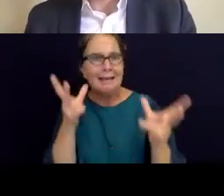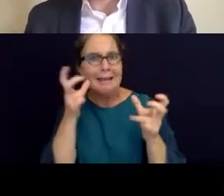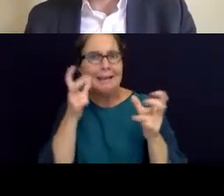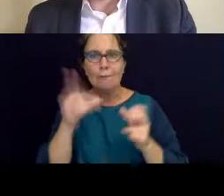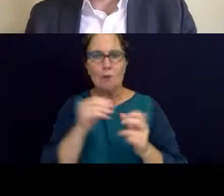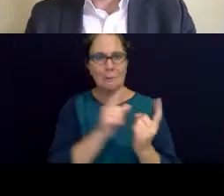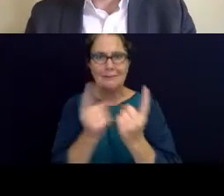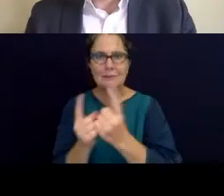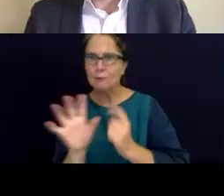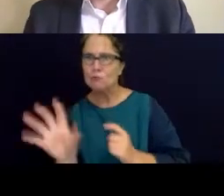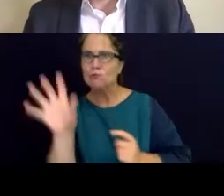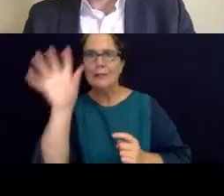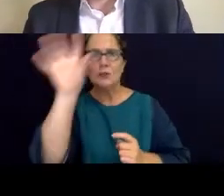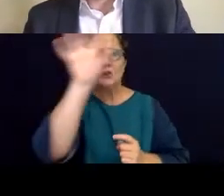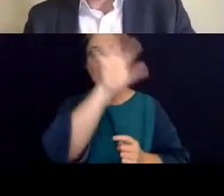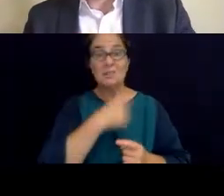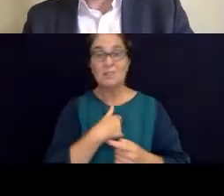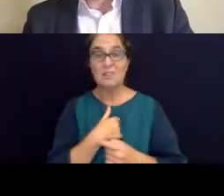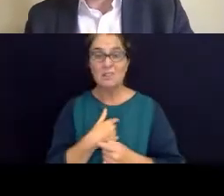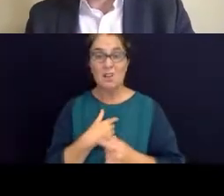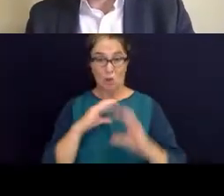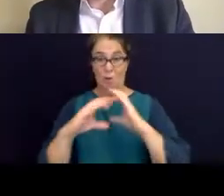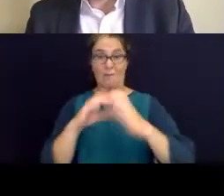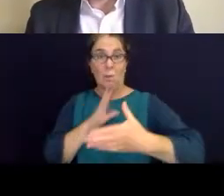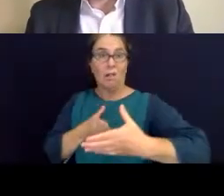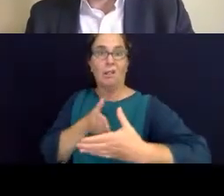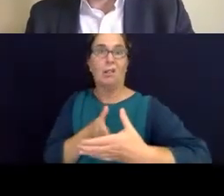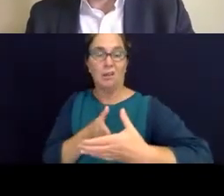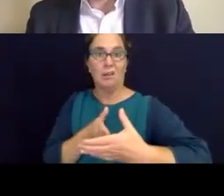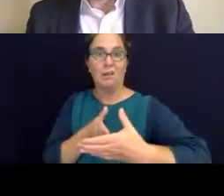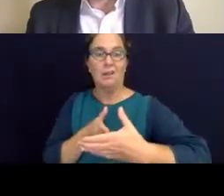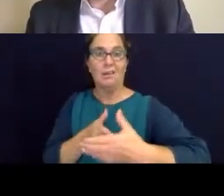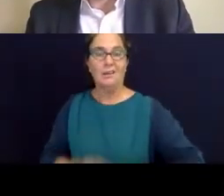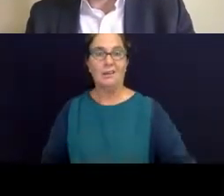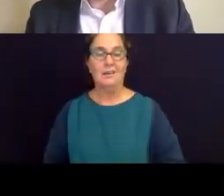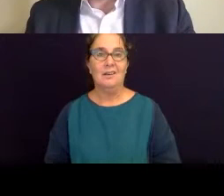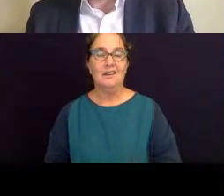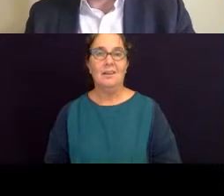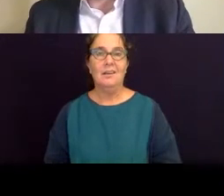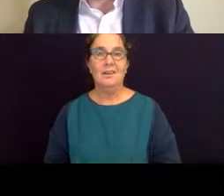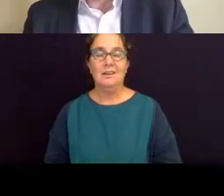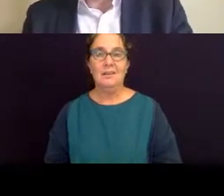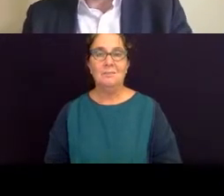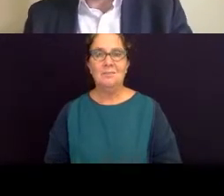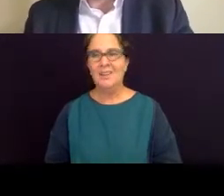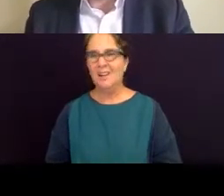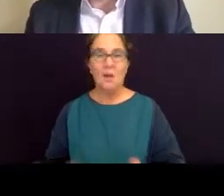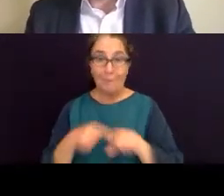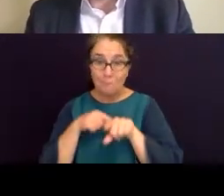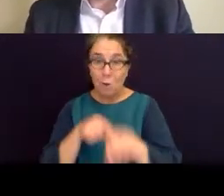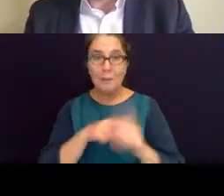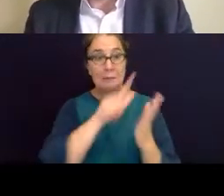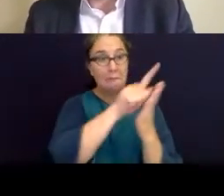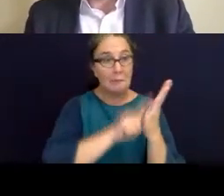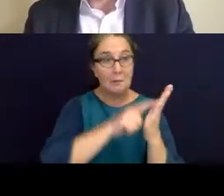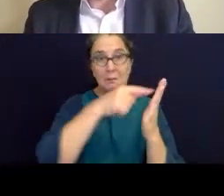don't think we're going to move the conversation forward. Going down the rabbit hole with legislation and